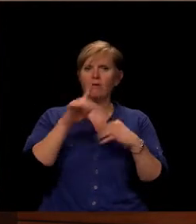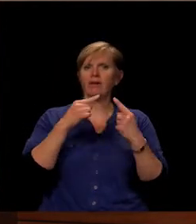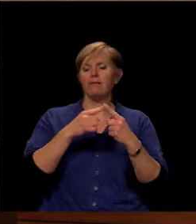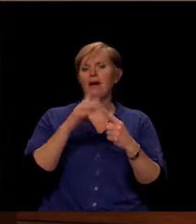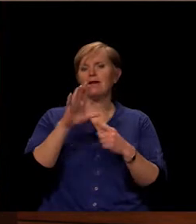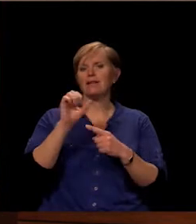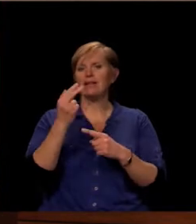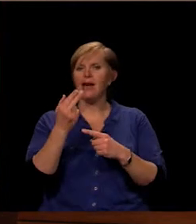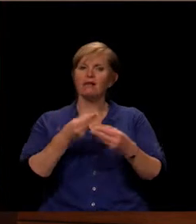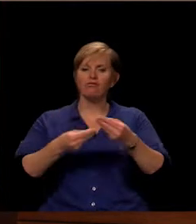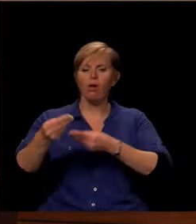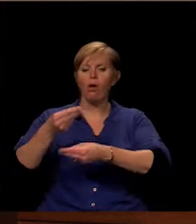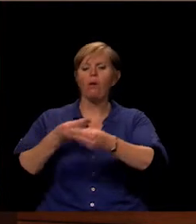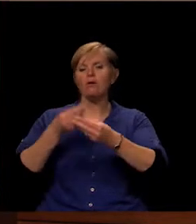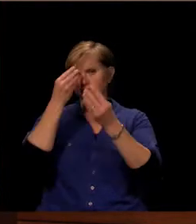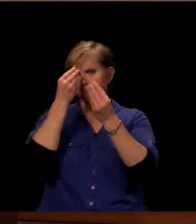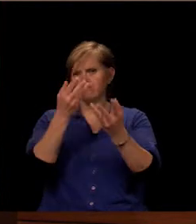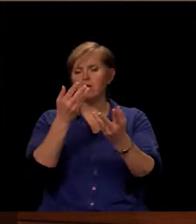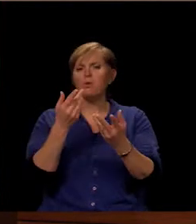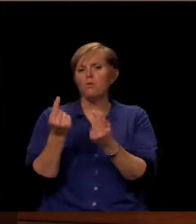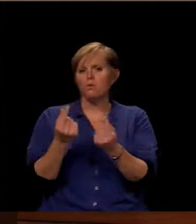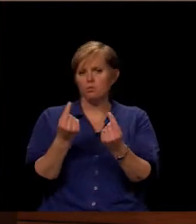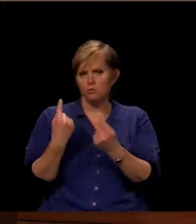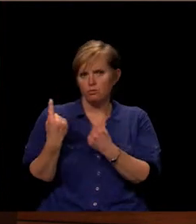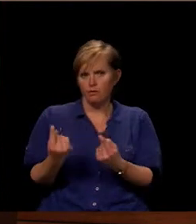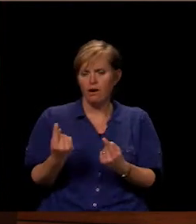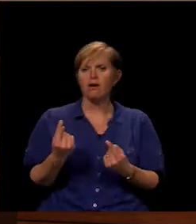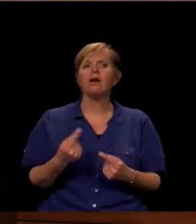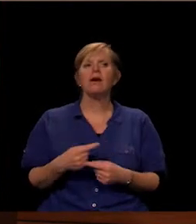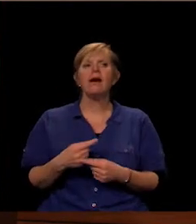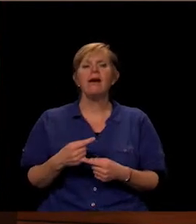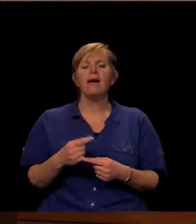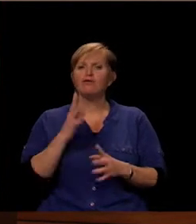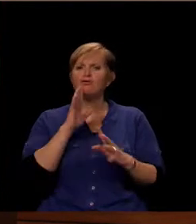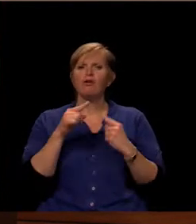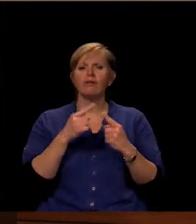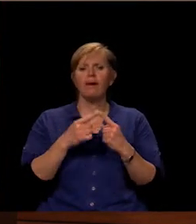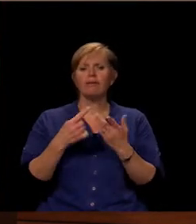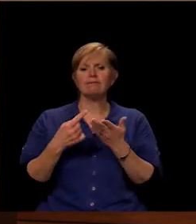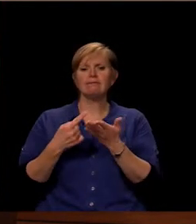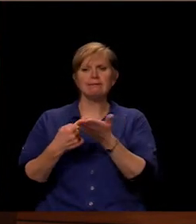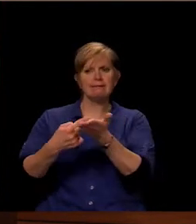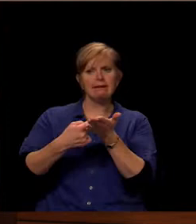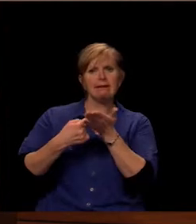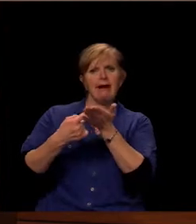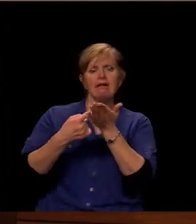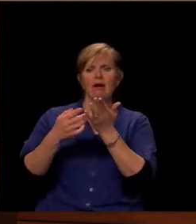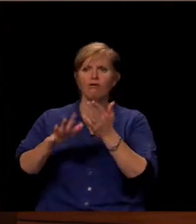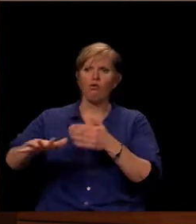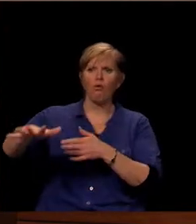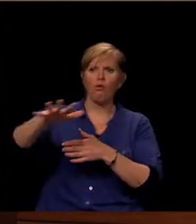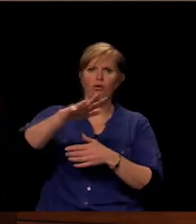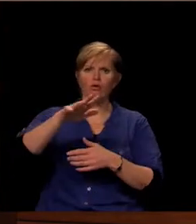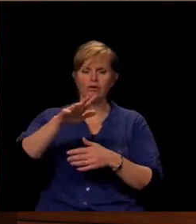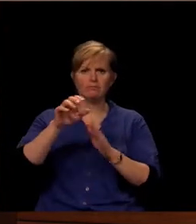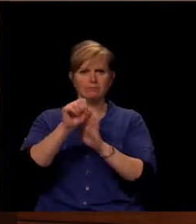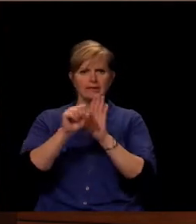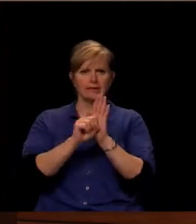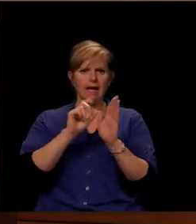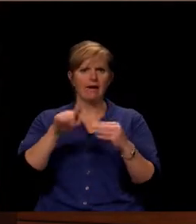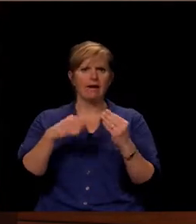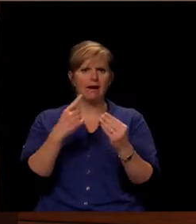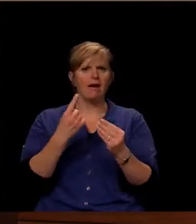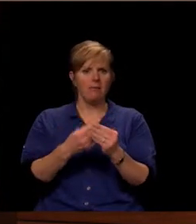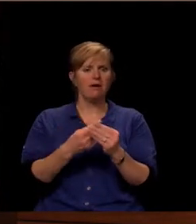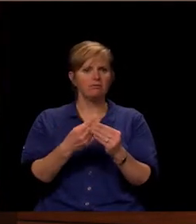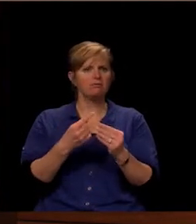on where we're at and discuss a little bit some of the dialogue going around the state regarding cash balances. If you were to look at